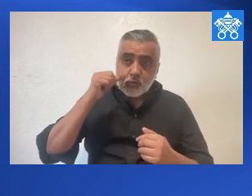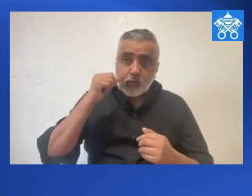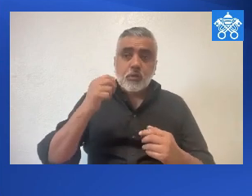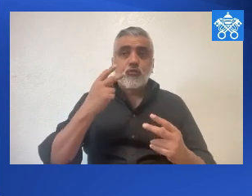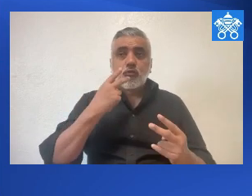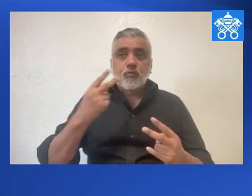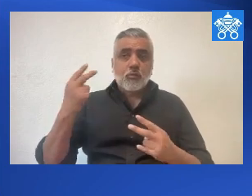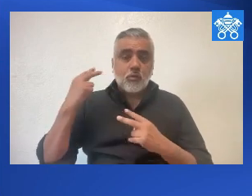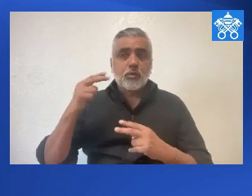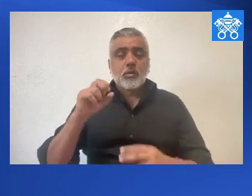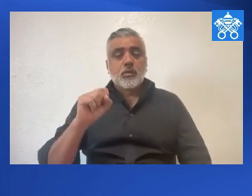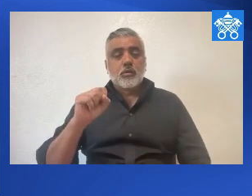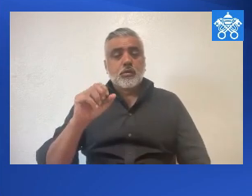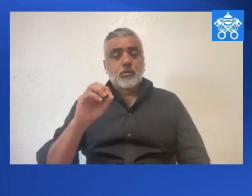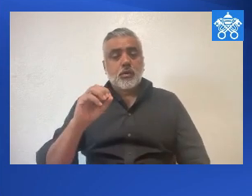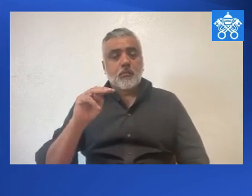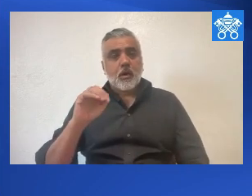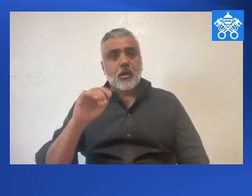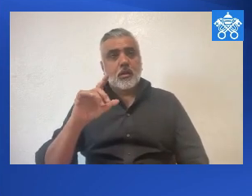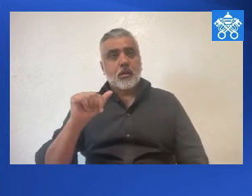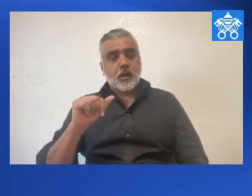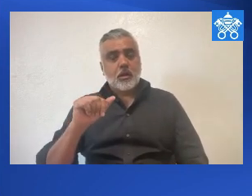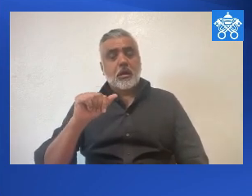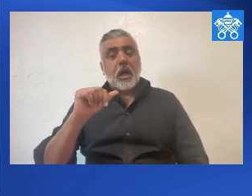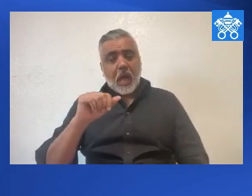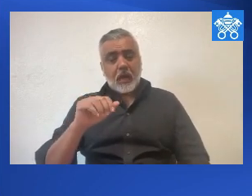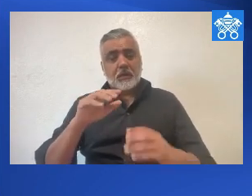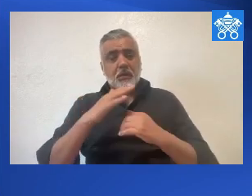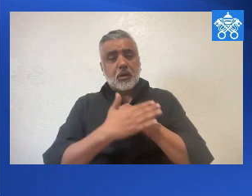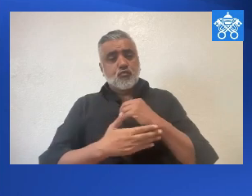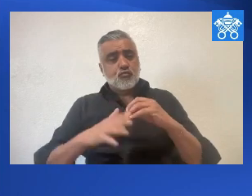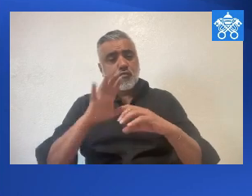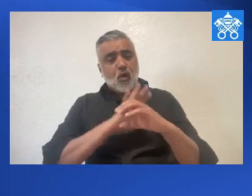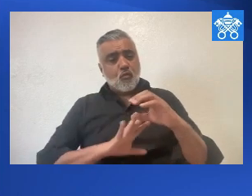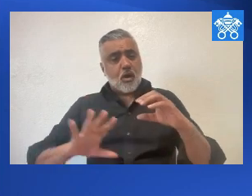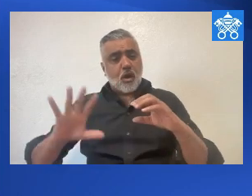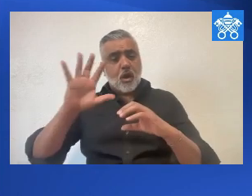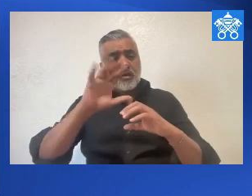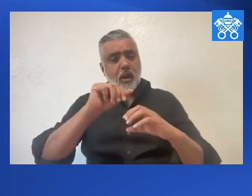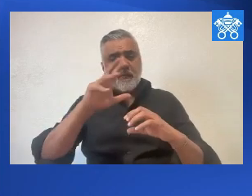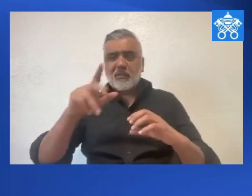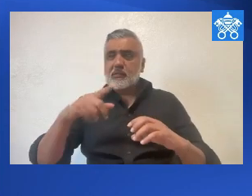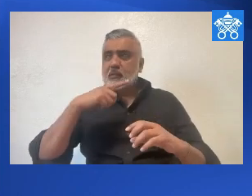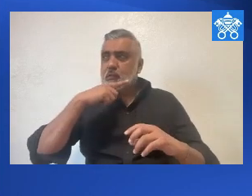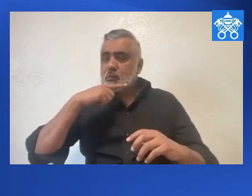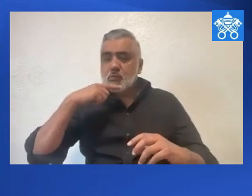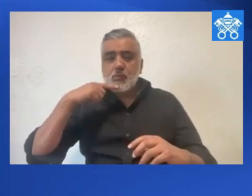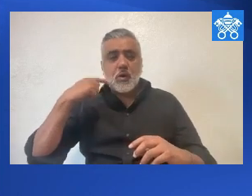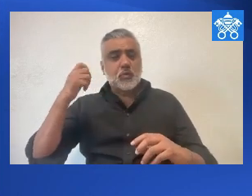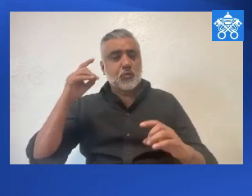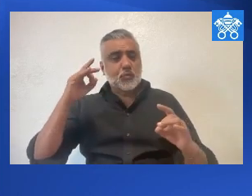parts of the world. As he did yesterday, recalling Somalia in particular, and the Horn of Africa, the country surrounding Somalia, due to